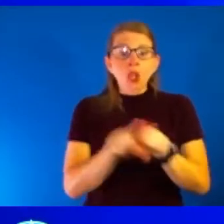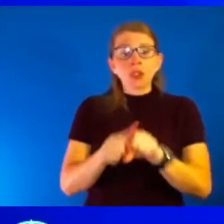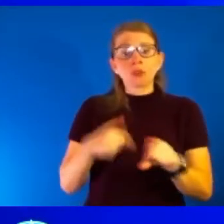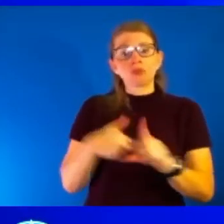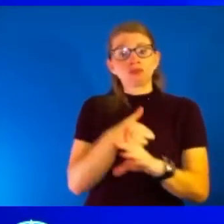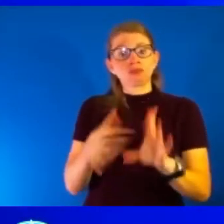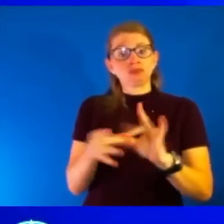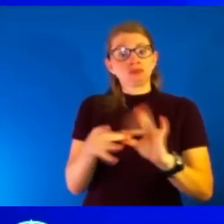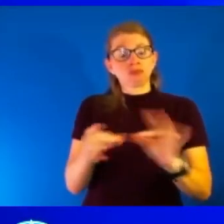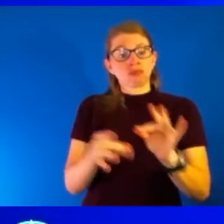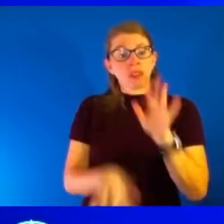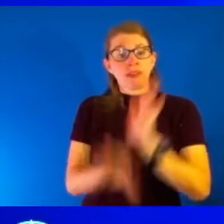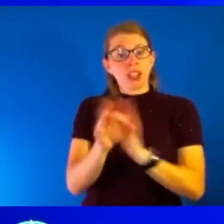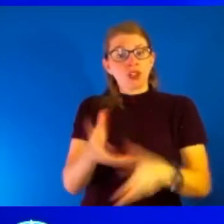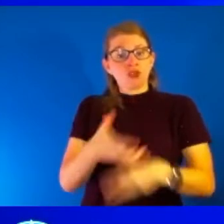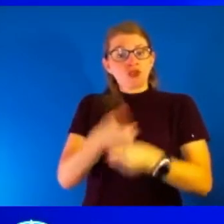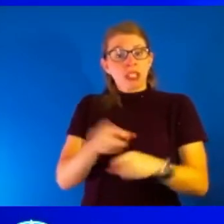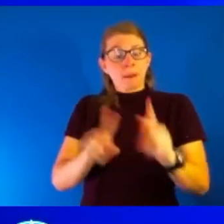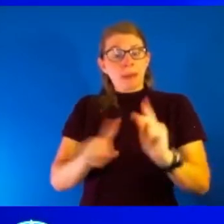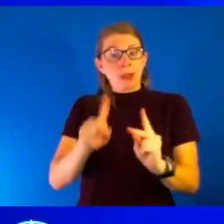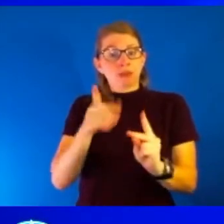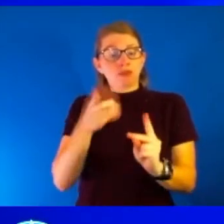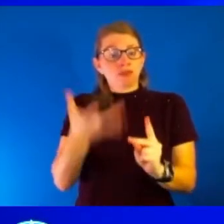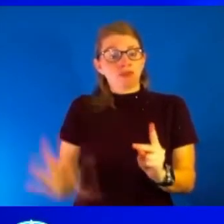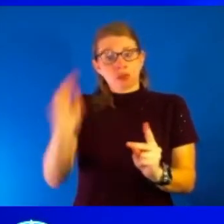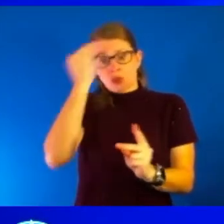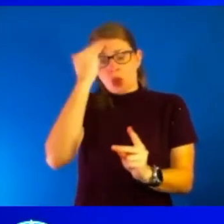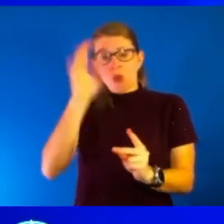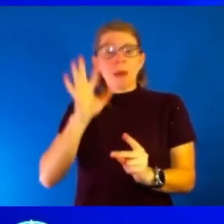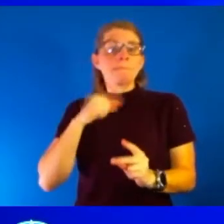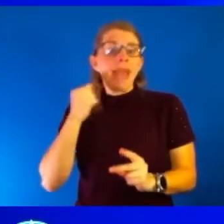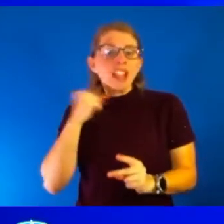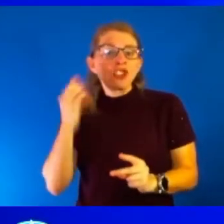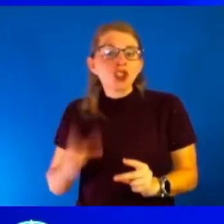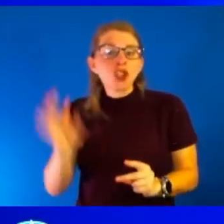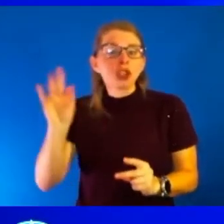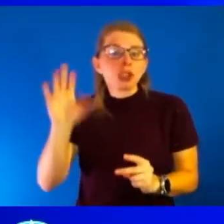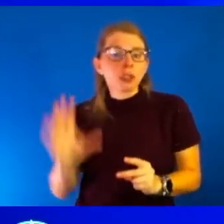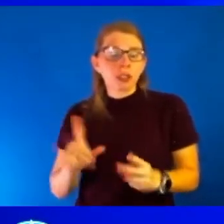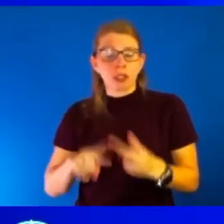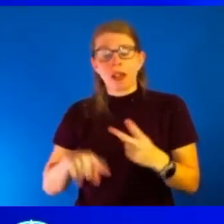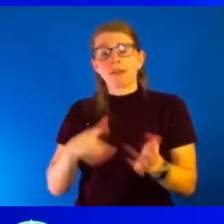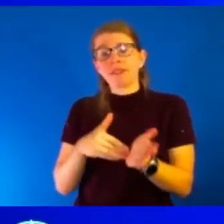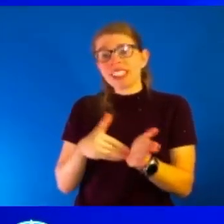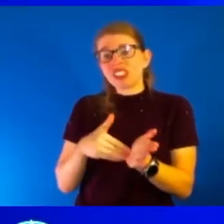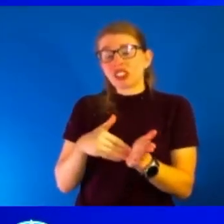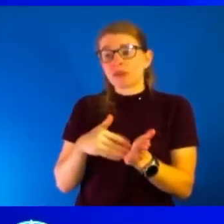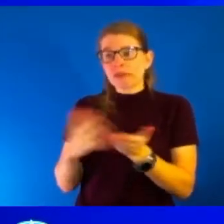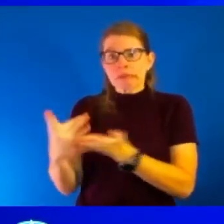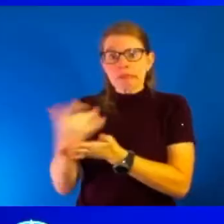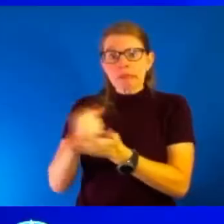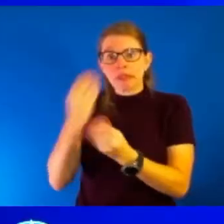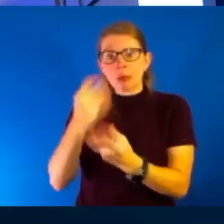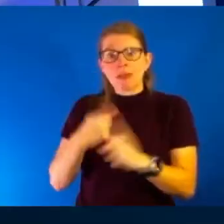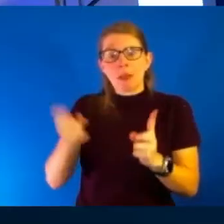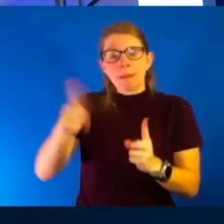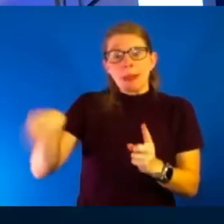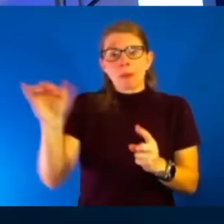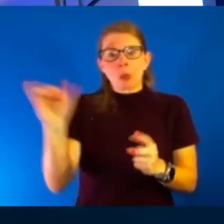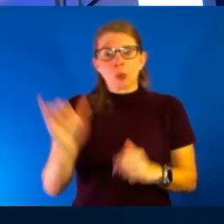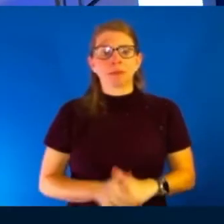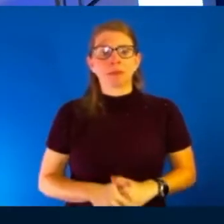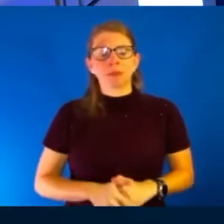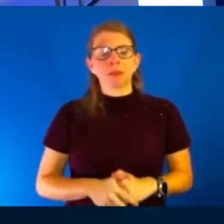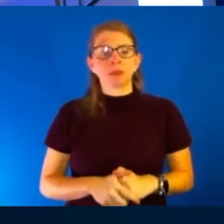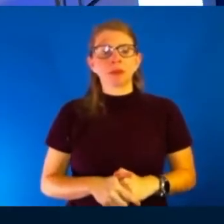trusted people that you know, whether it's your pastor or your position and getting it directly from those people. also. And I think the key is what we've said here. You don't